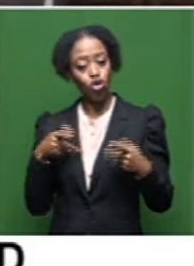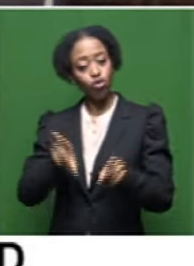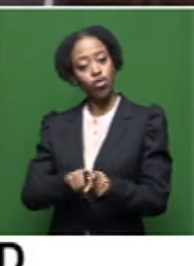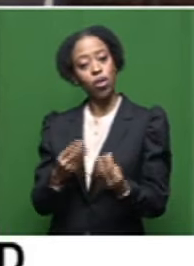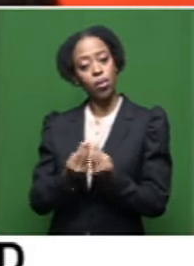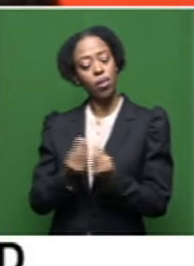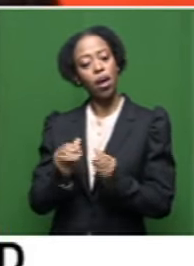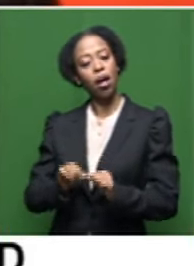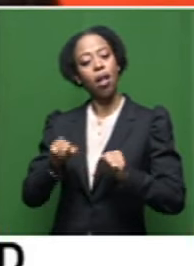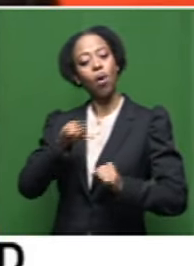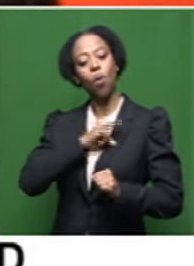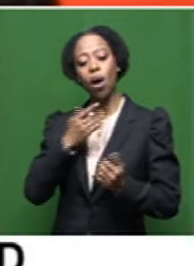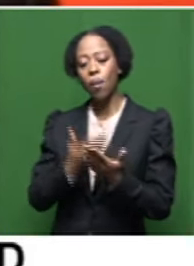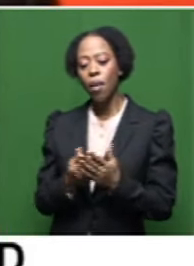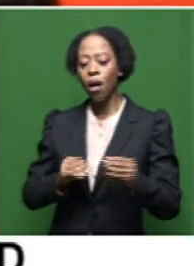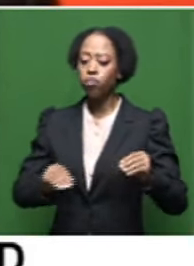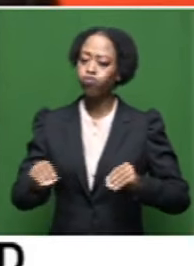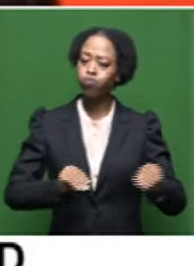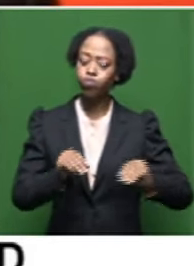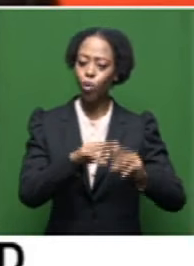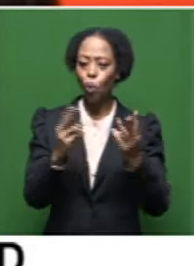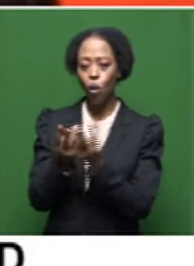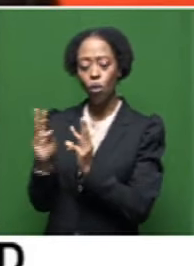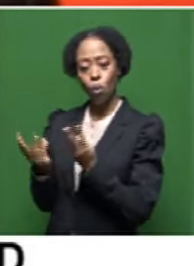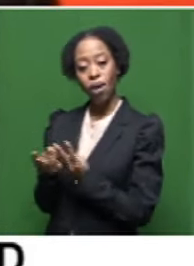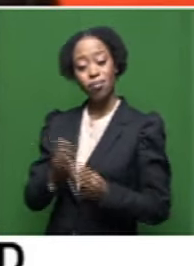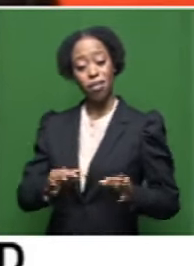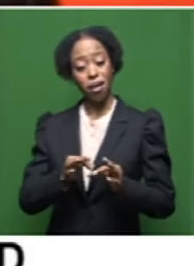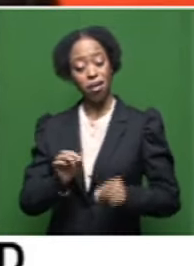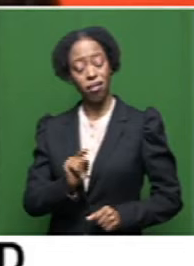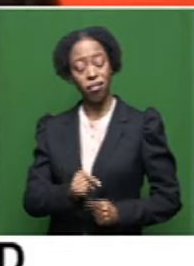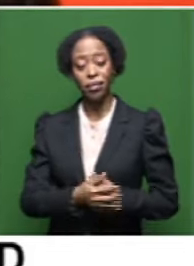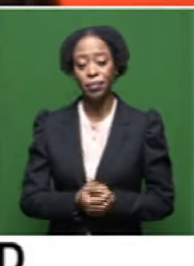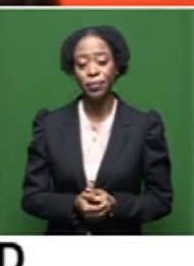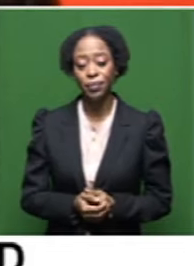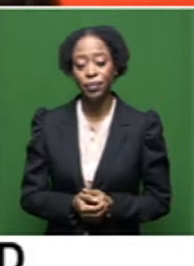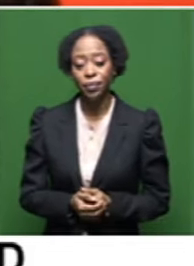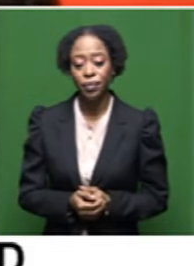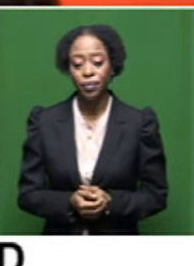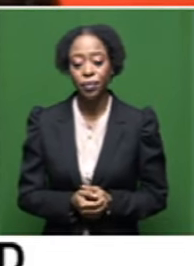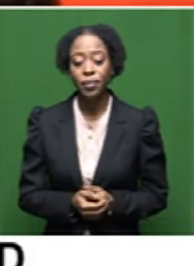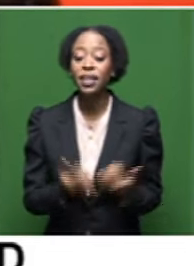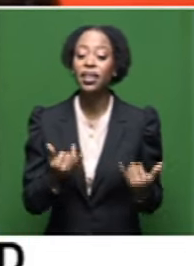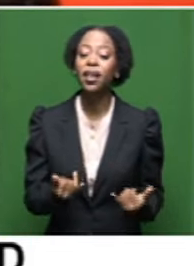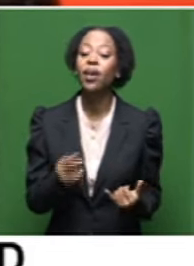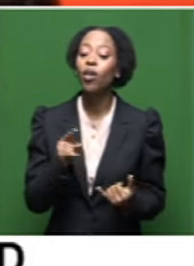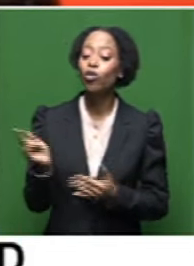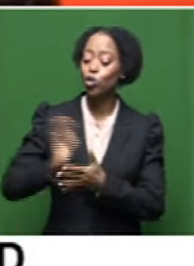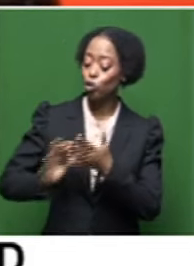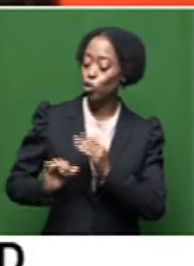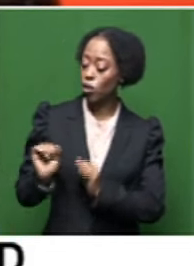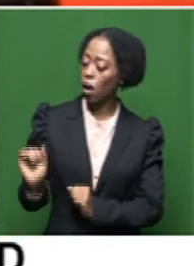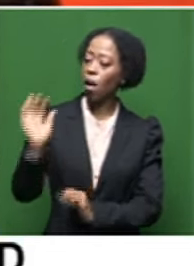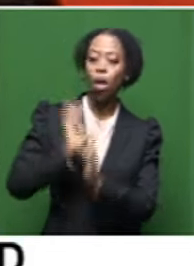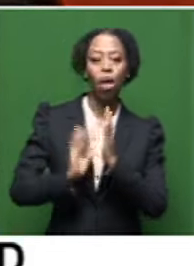allow for me to be able to move freely between worlds. And that is a gift. I think with, based on his own story,